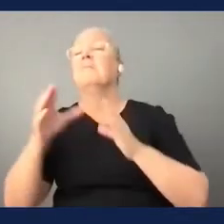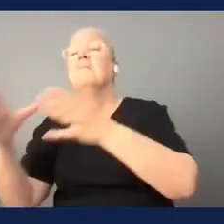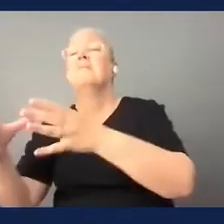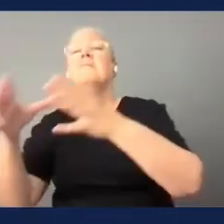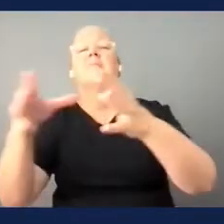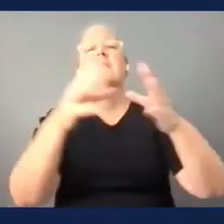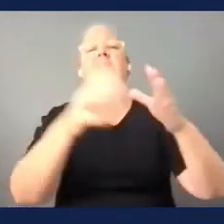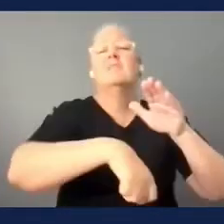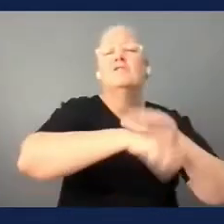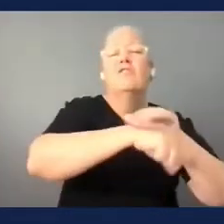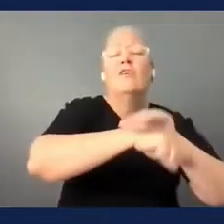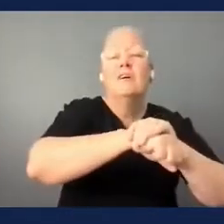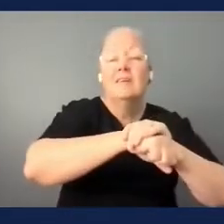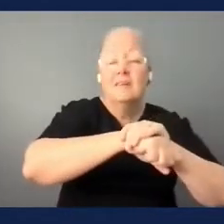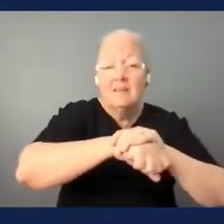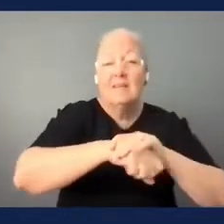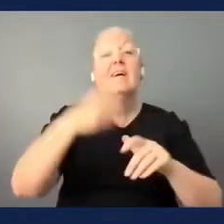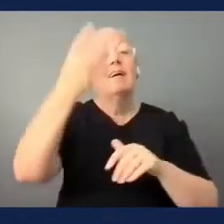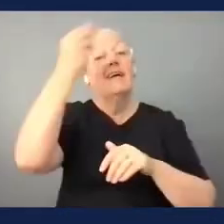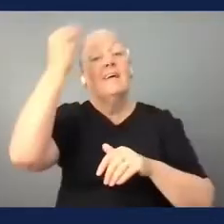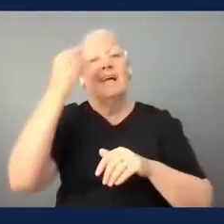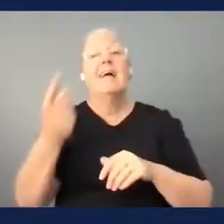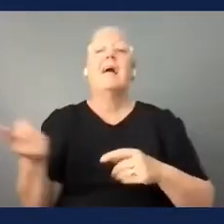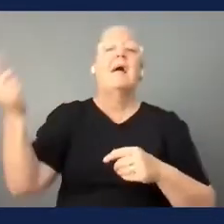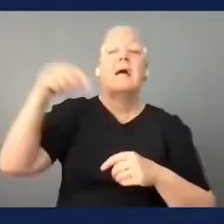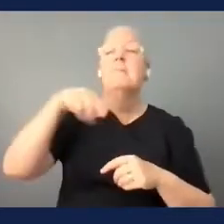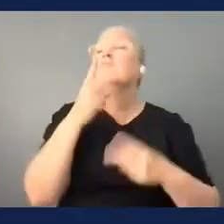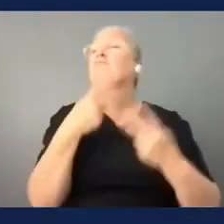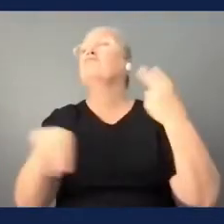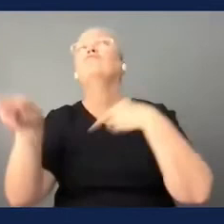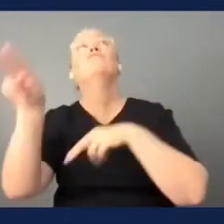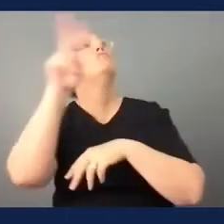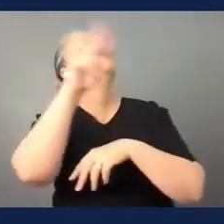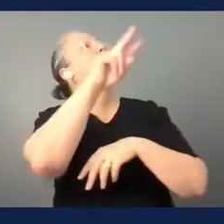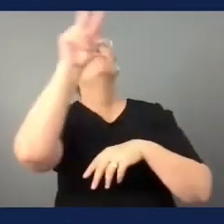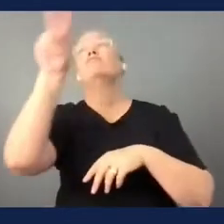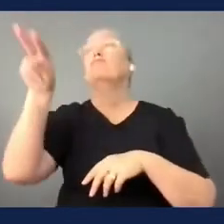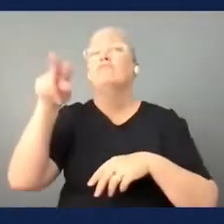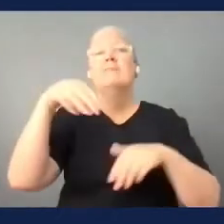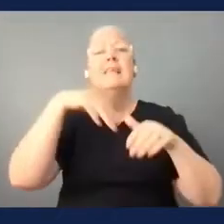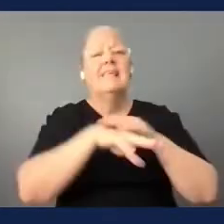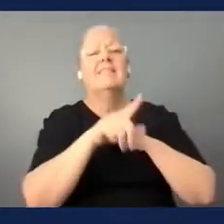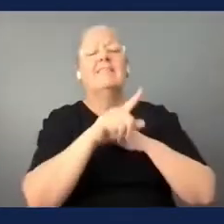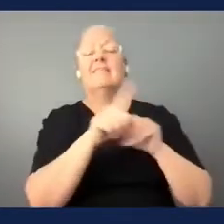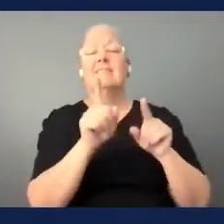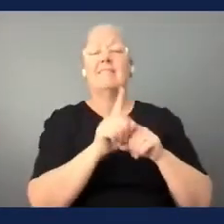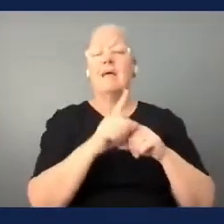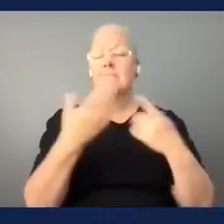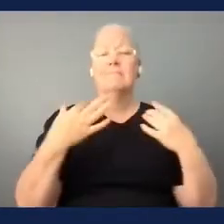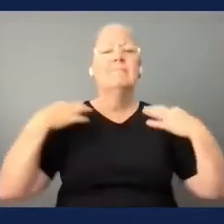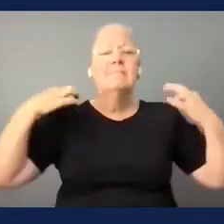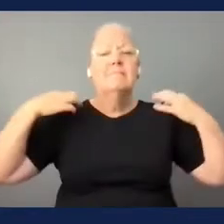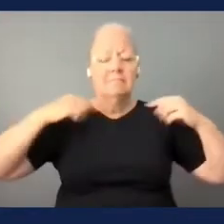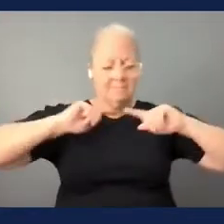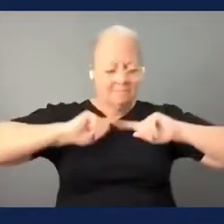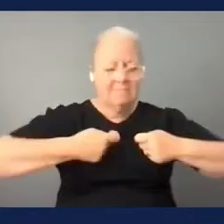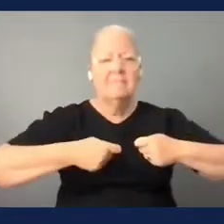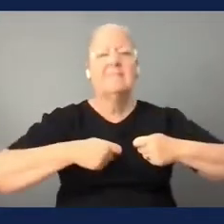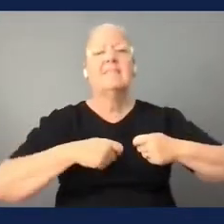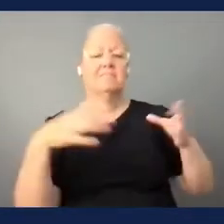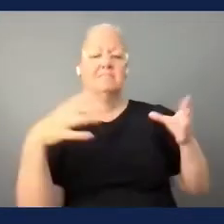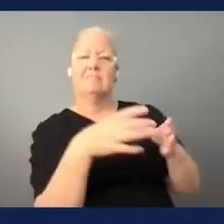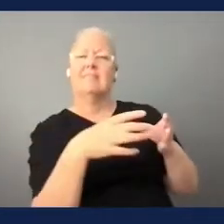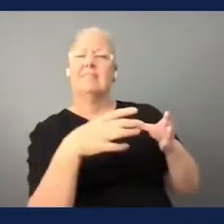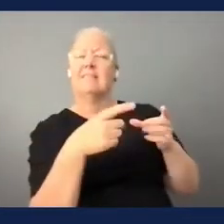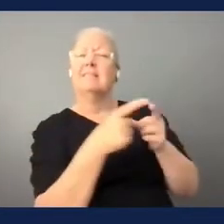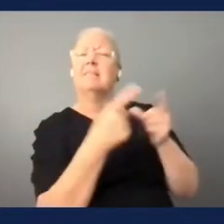where people with dementia get a tour of the stadium they come into one of the rooms they'll bring in a famous um shelburne football player they will